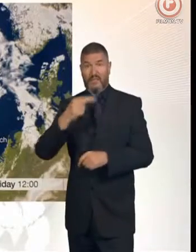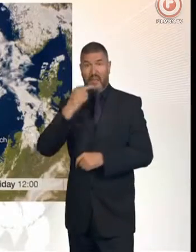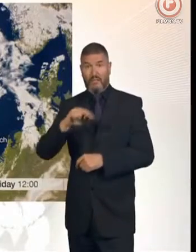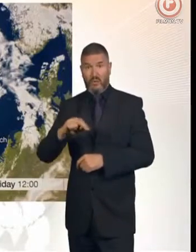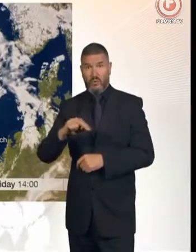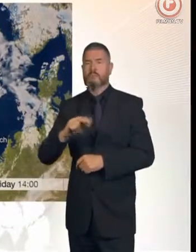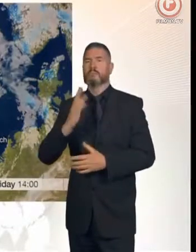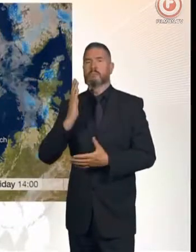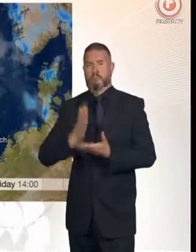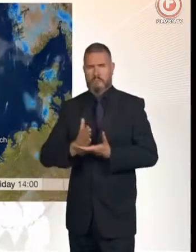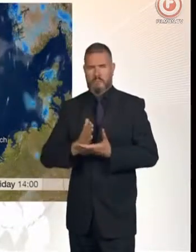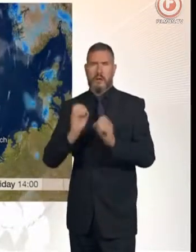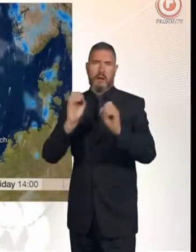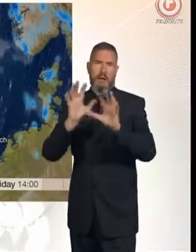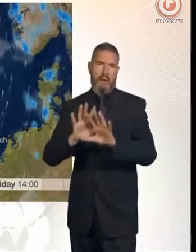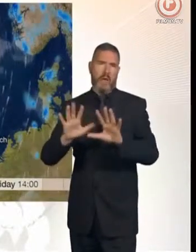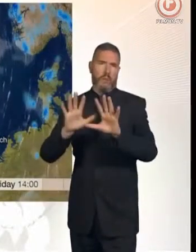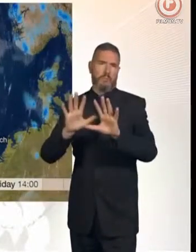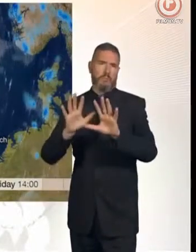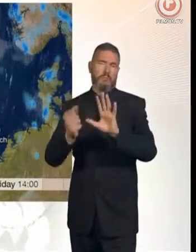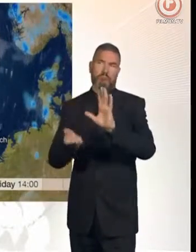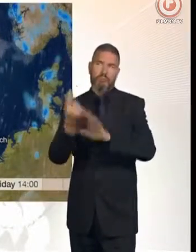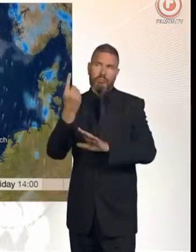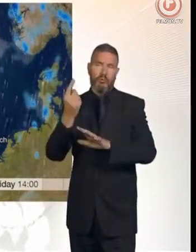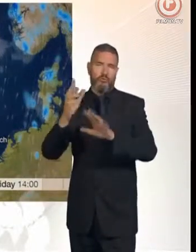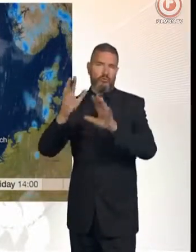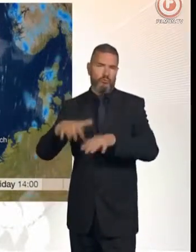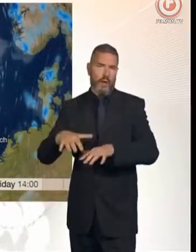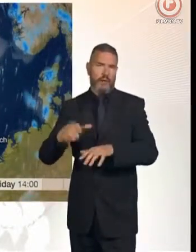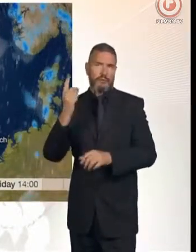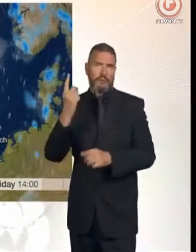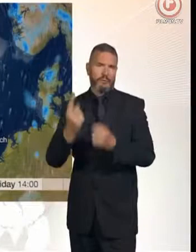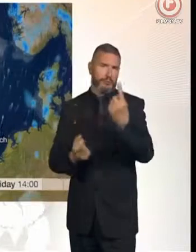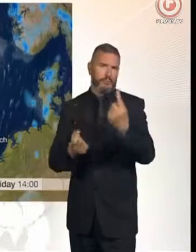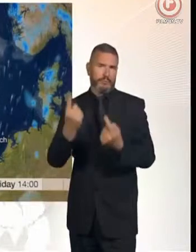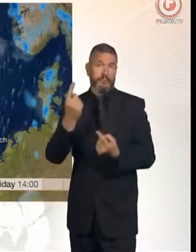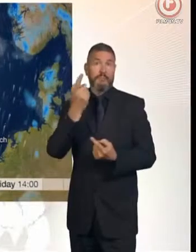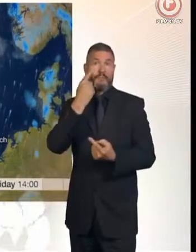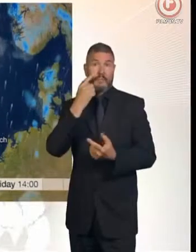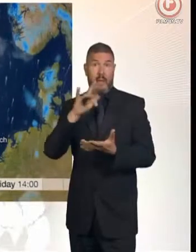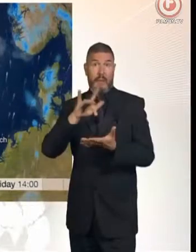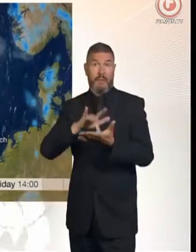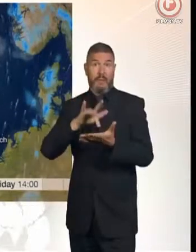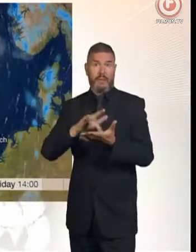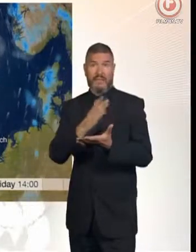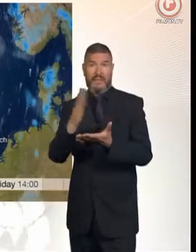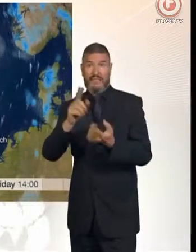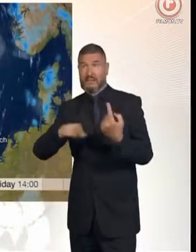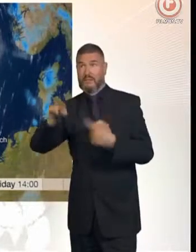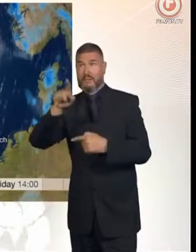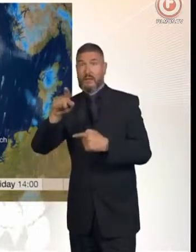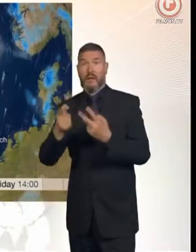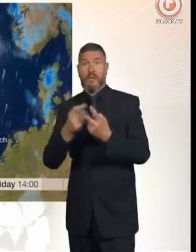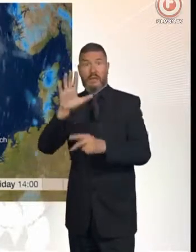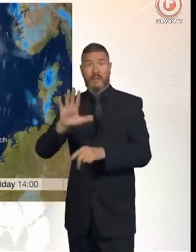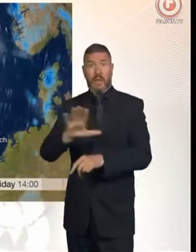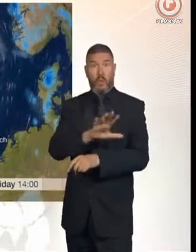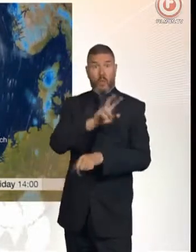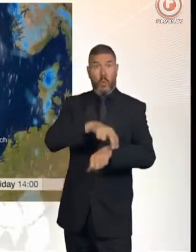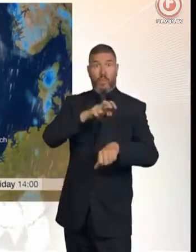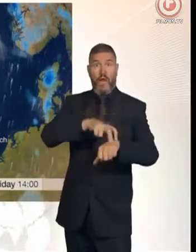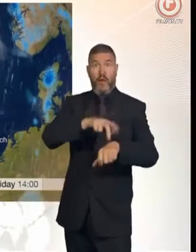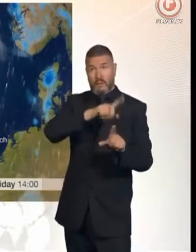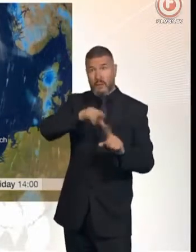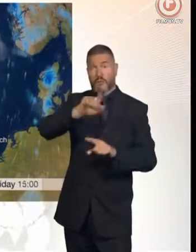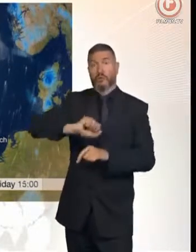cloud around, I'm afraid, and bits and pieces of showery rain. One moving through the Midlands up into eastern England, another across Northern Ireland and